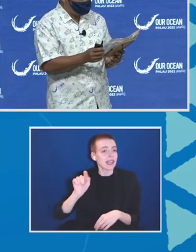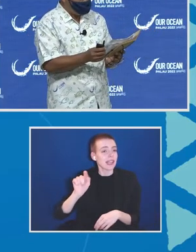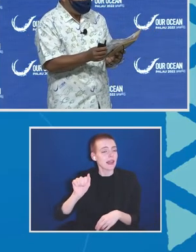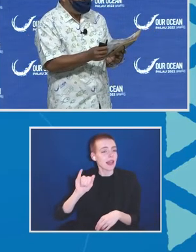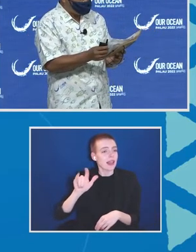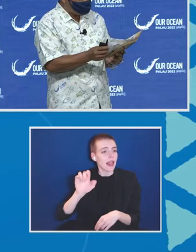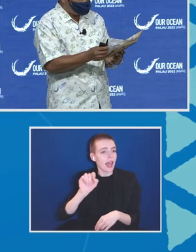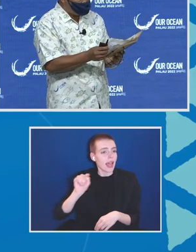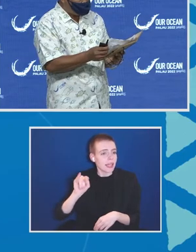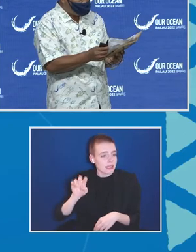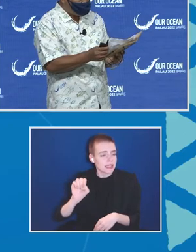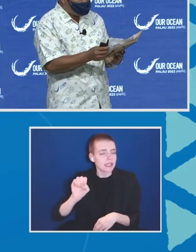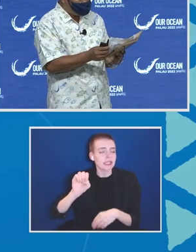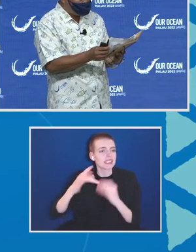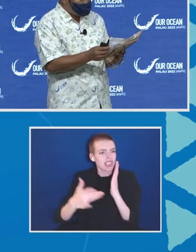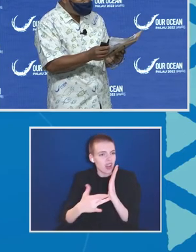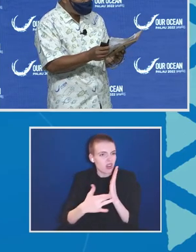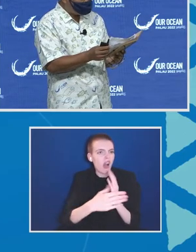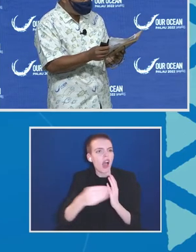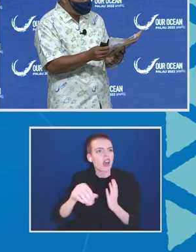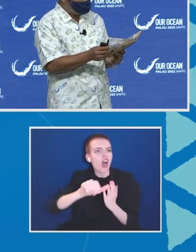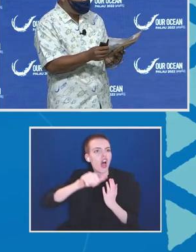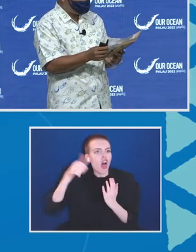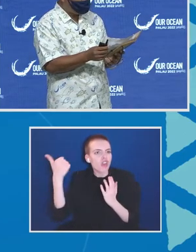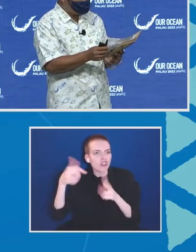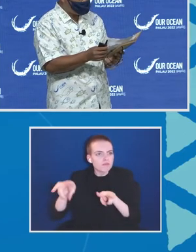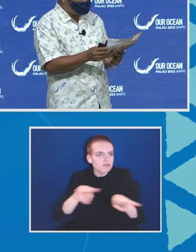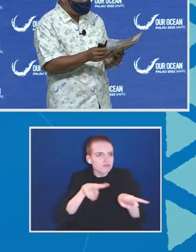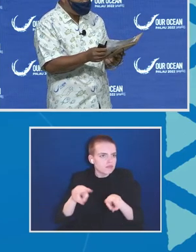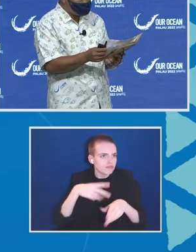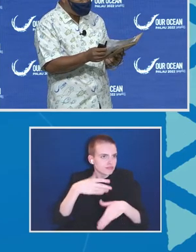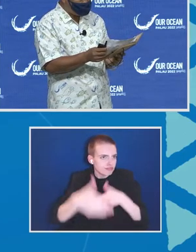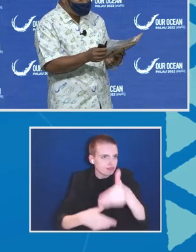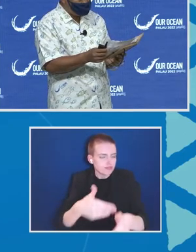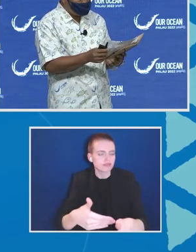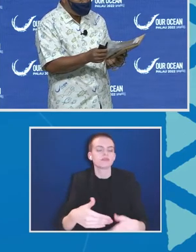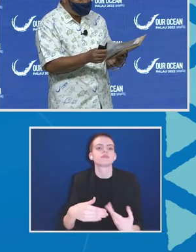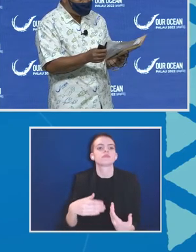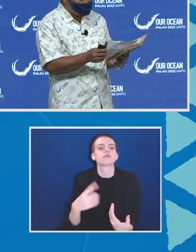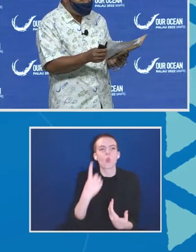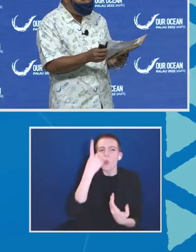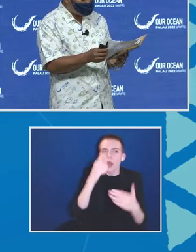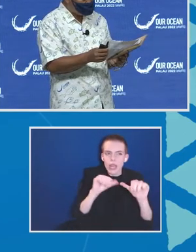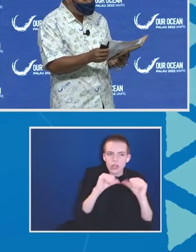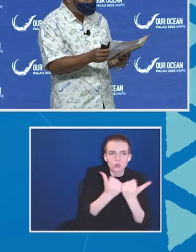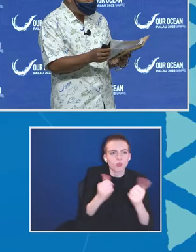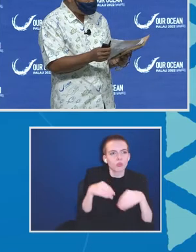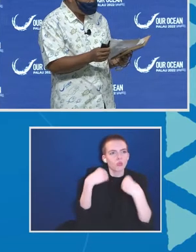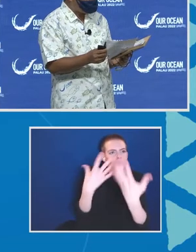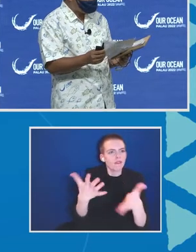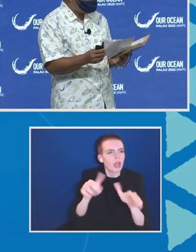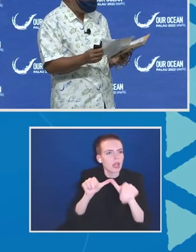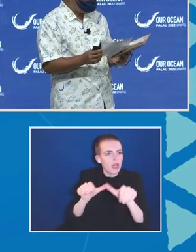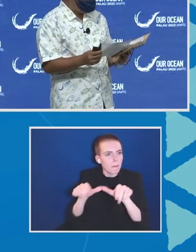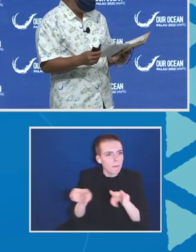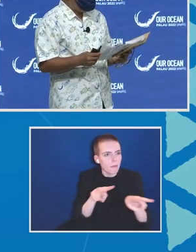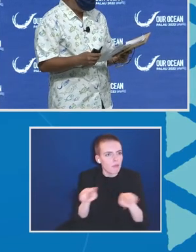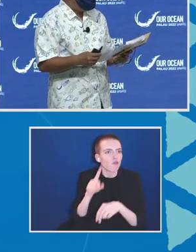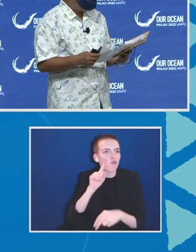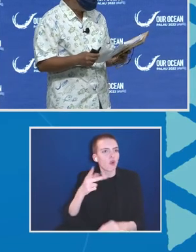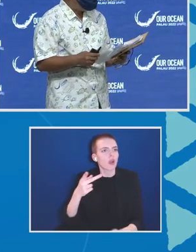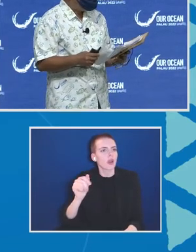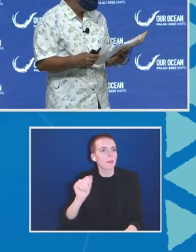conducted. Pacific Island Forum Fisheries Agency provides collective monitoring operation for the Pacific countries.